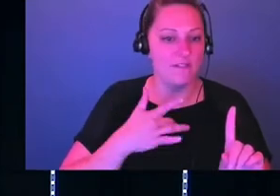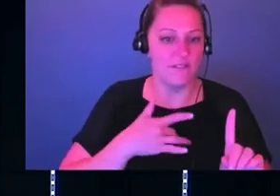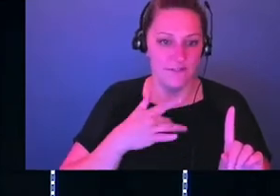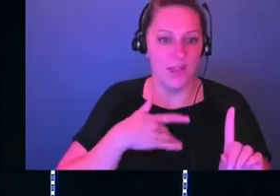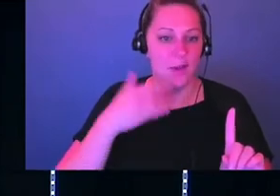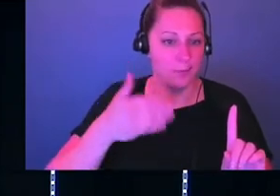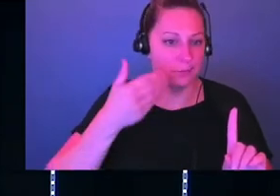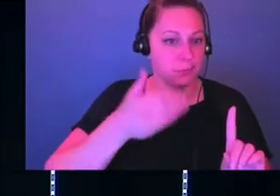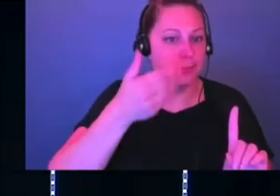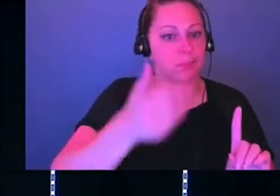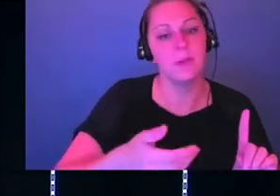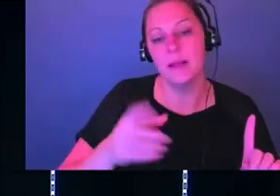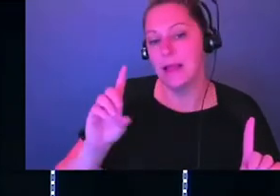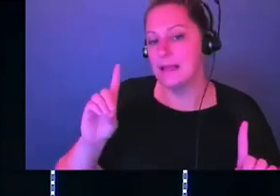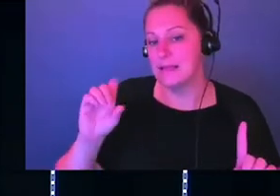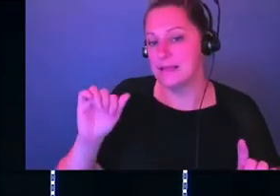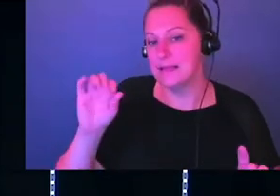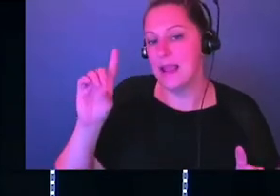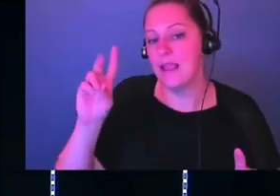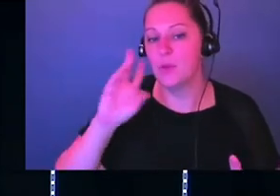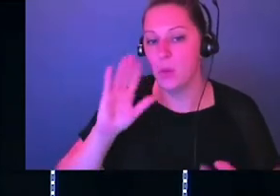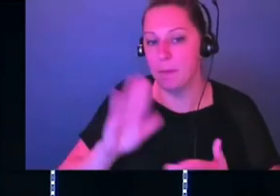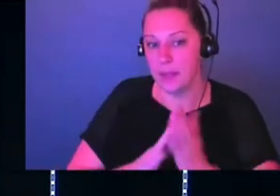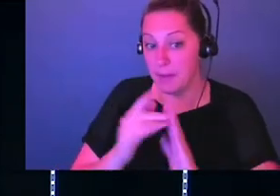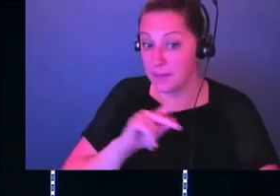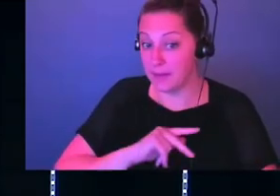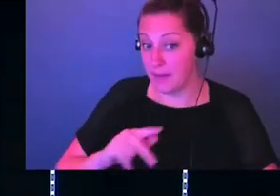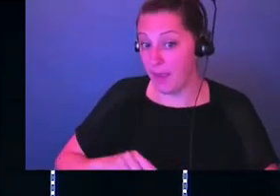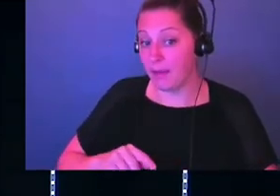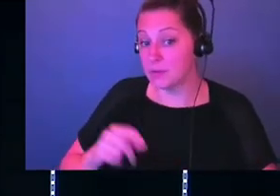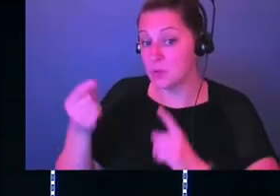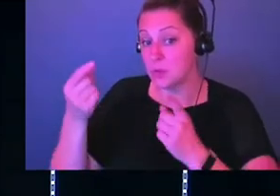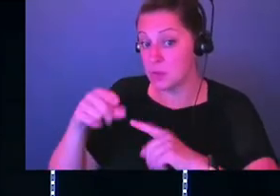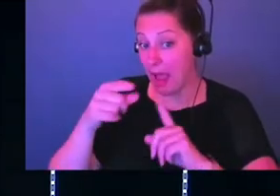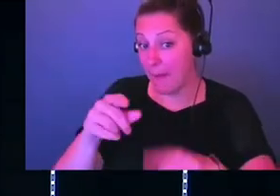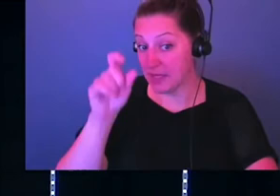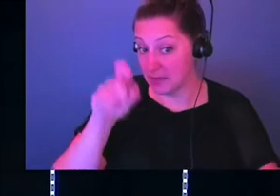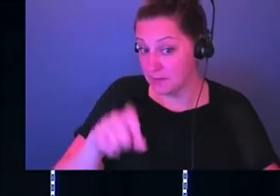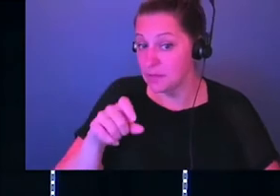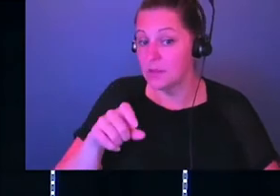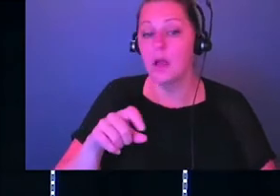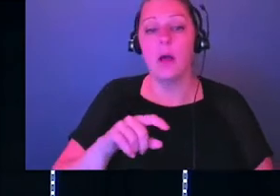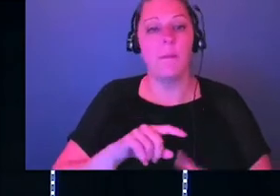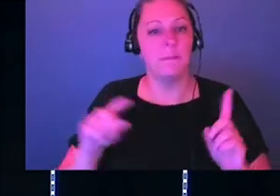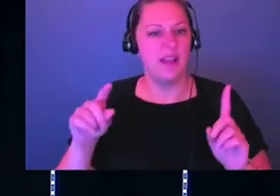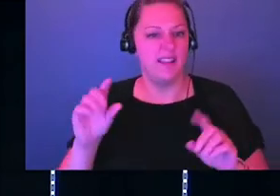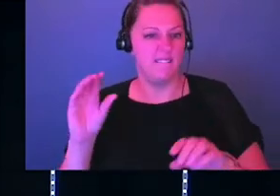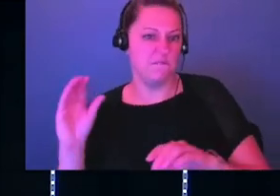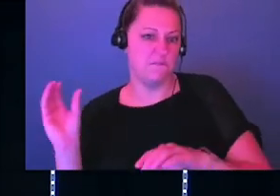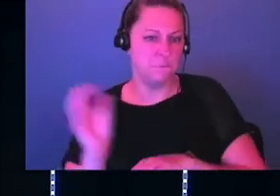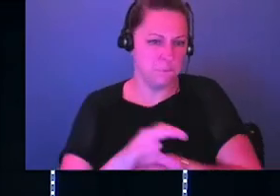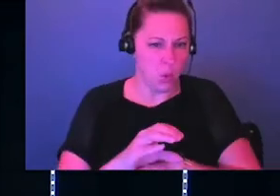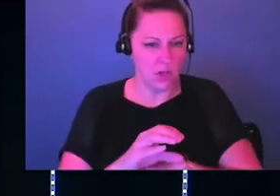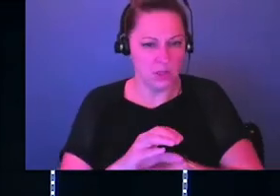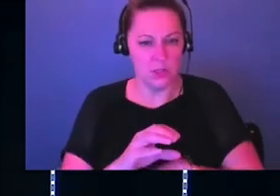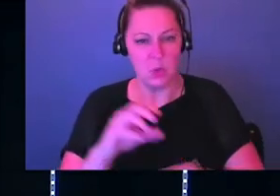happen as David was coming in as king, but I believe that instead of it saying that God like forced this on him or God sent this, I believe God allowed this